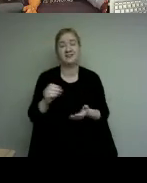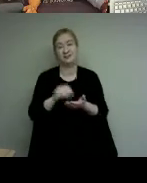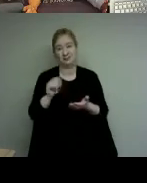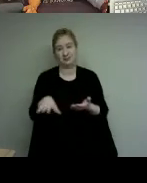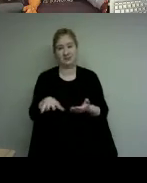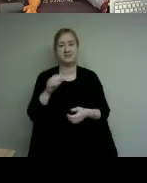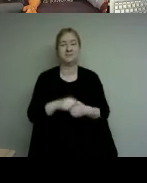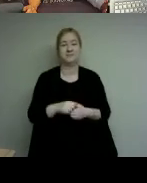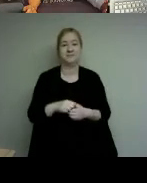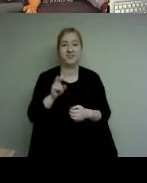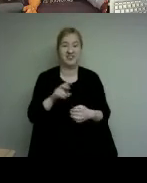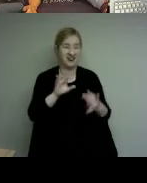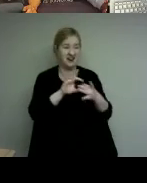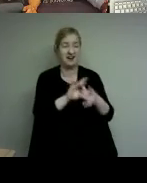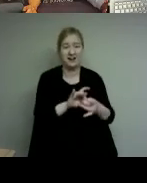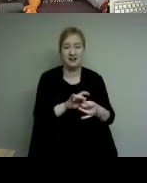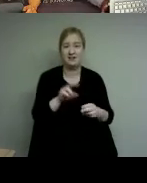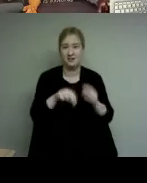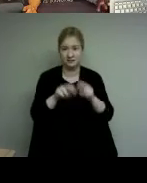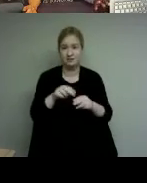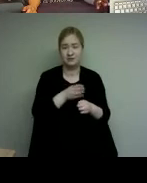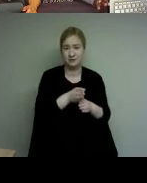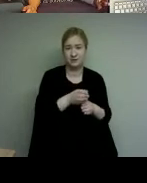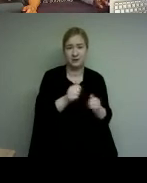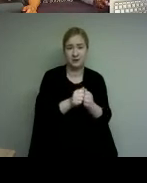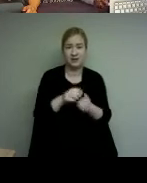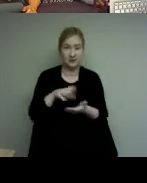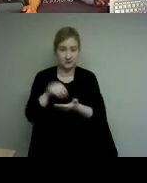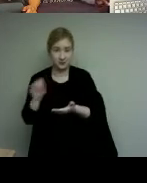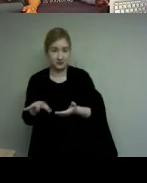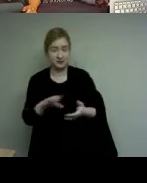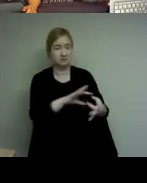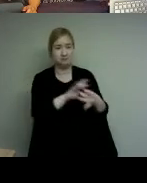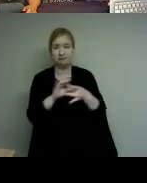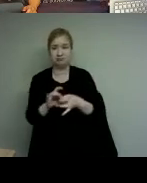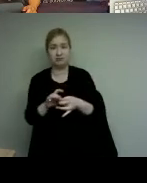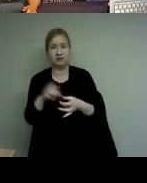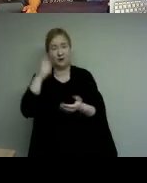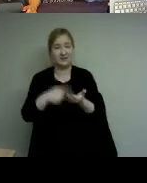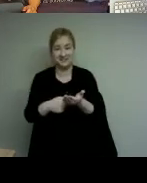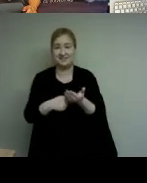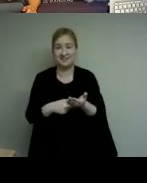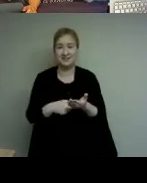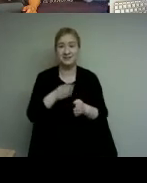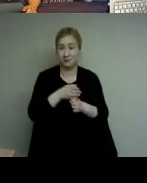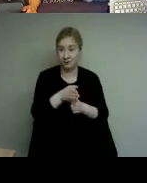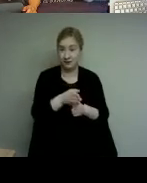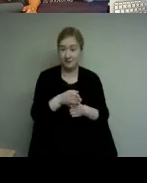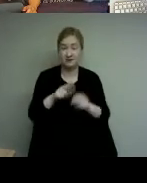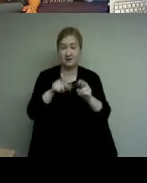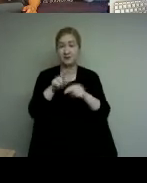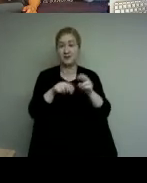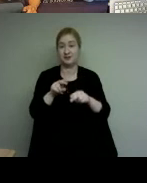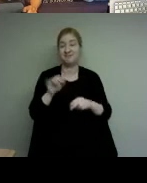connect to trades people and industry experts to engage in discussion about careers in construction the